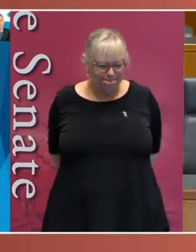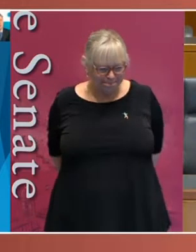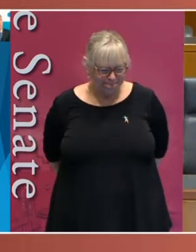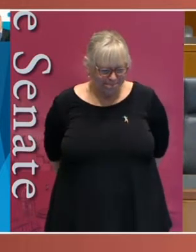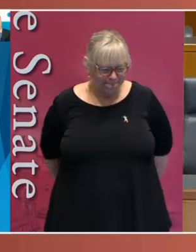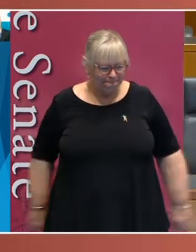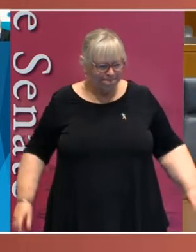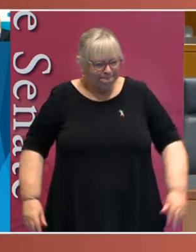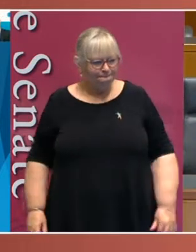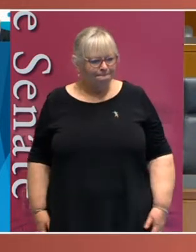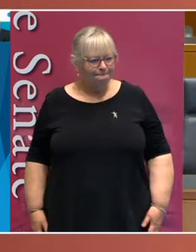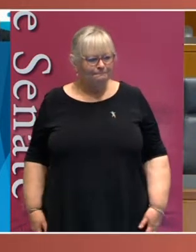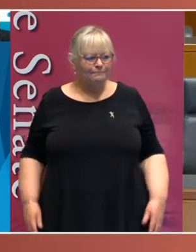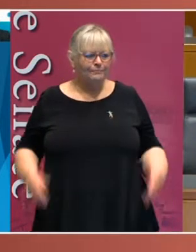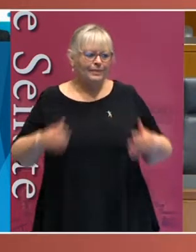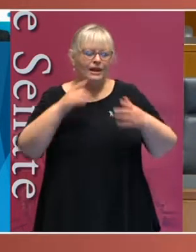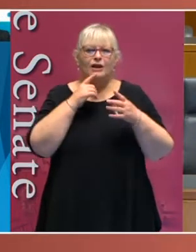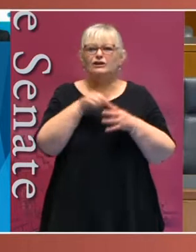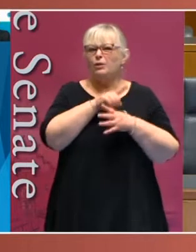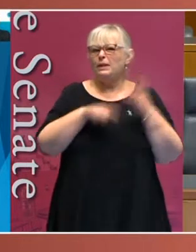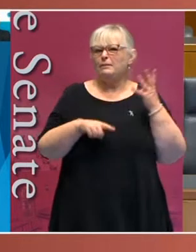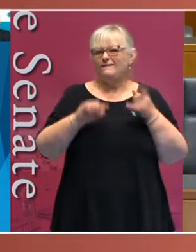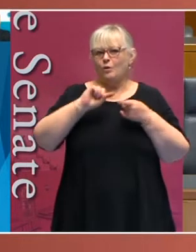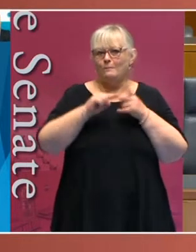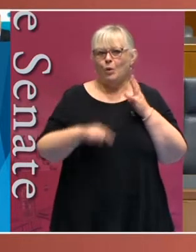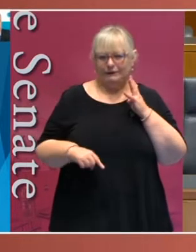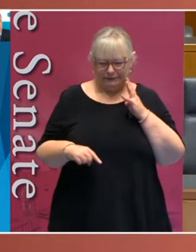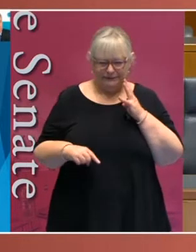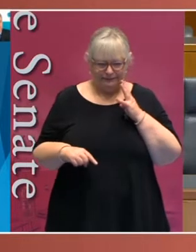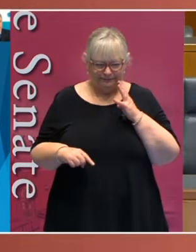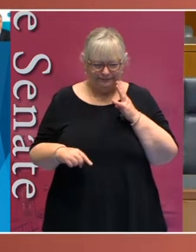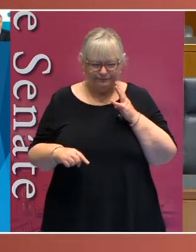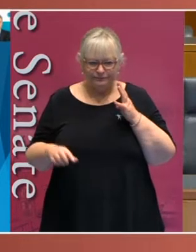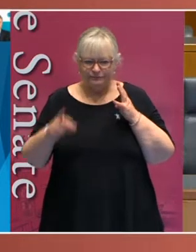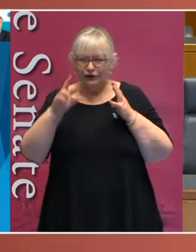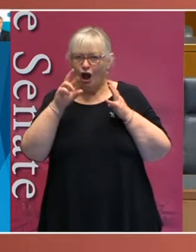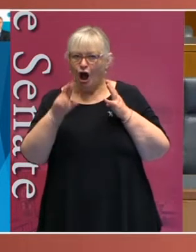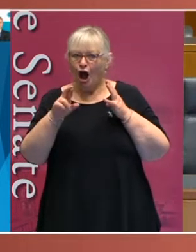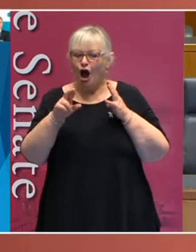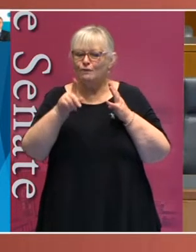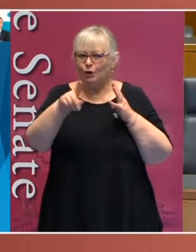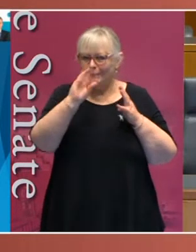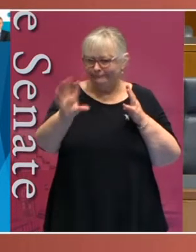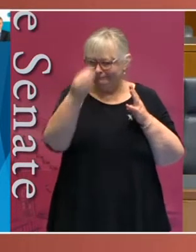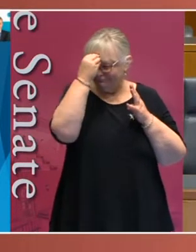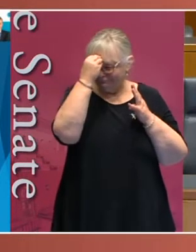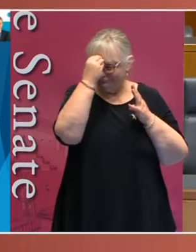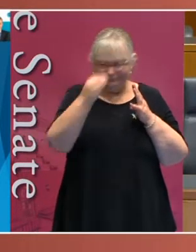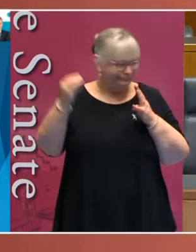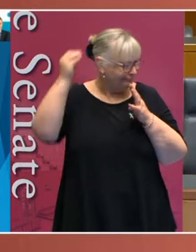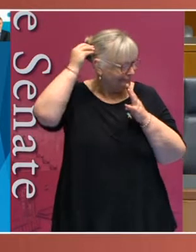So I want to make four key points which I hope you'll take away from this presentation today.